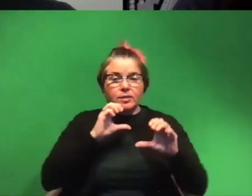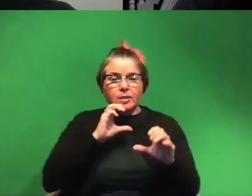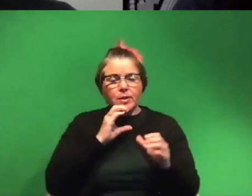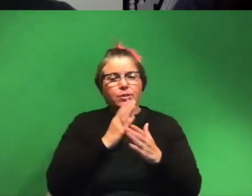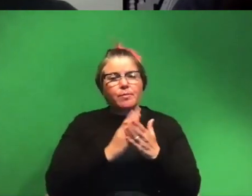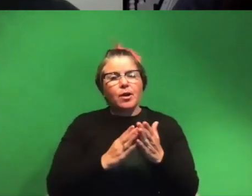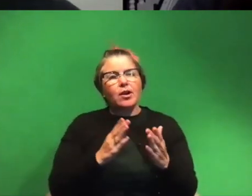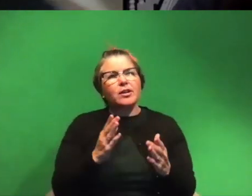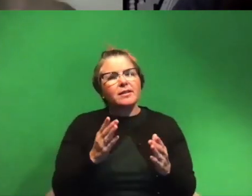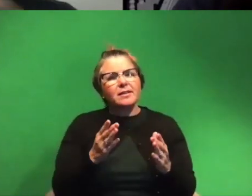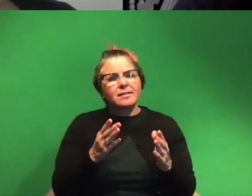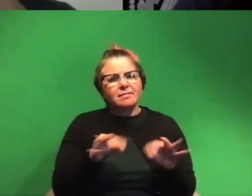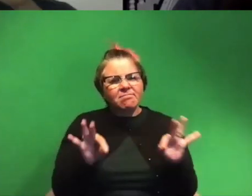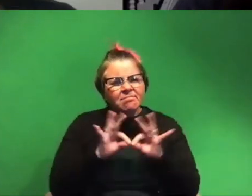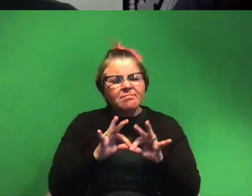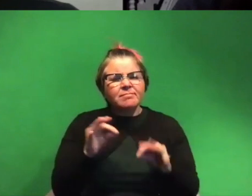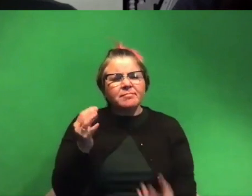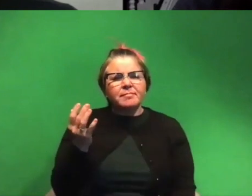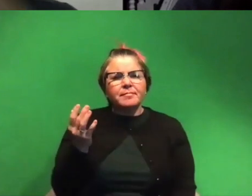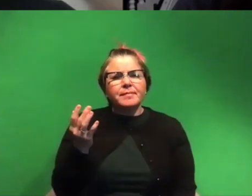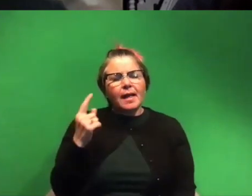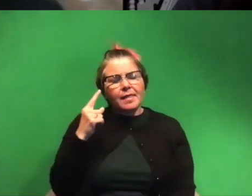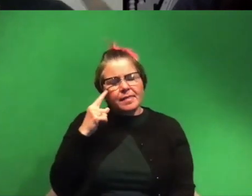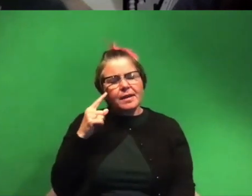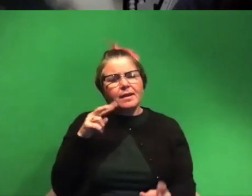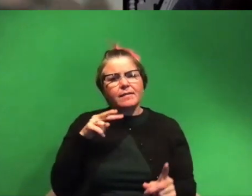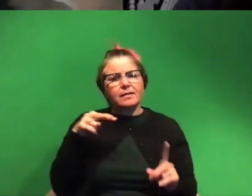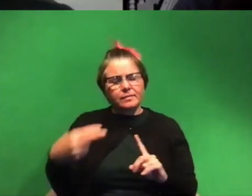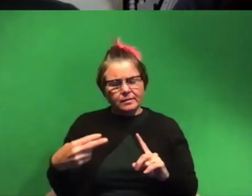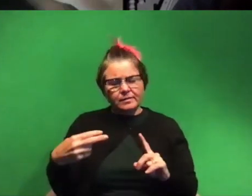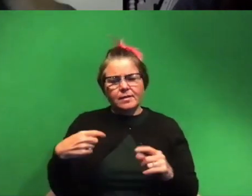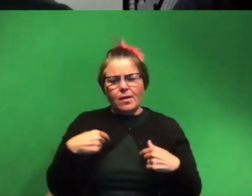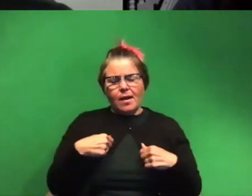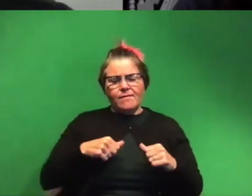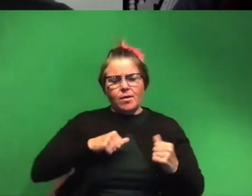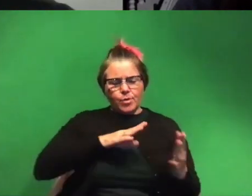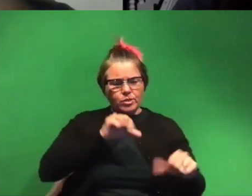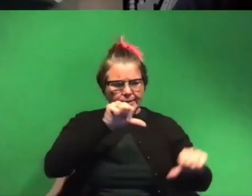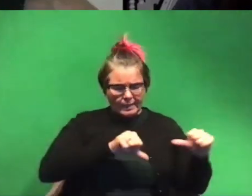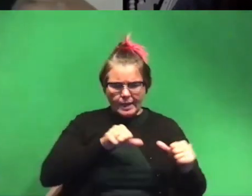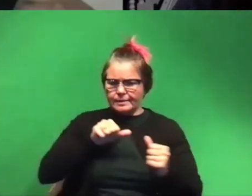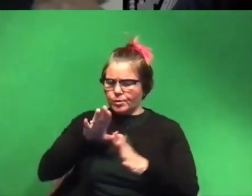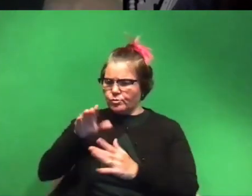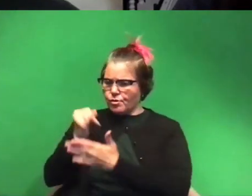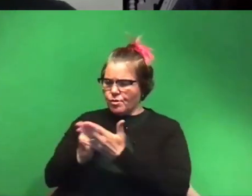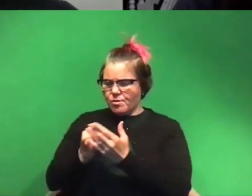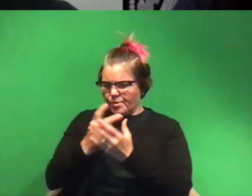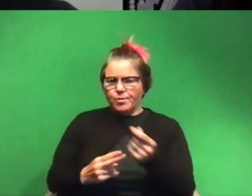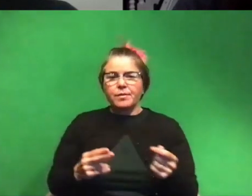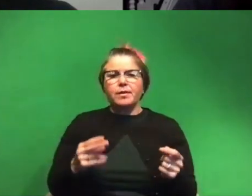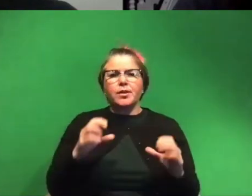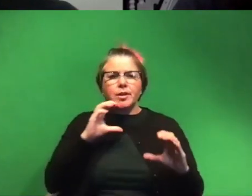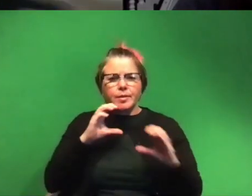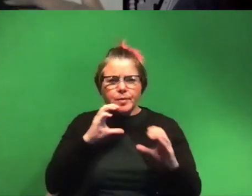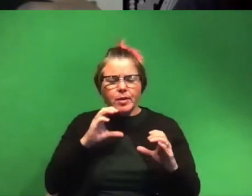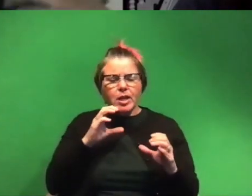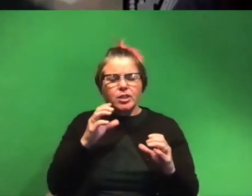that's so major because i think the lens through which i've always approached both science and then also both art is the communication of